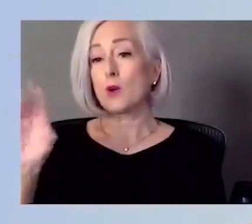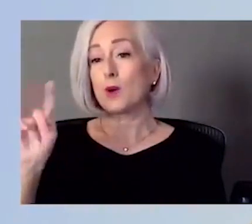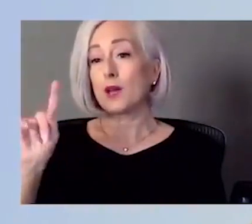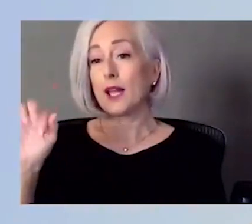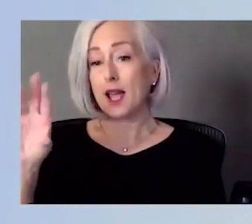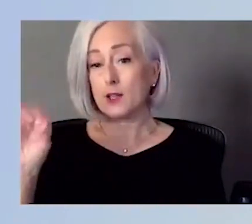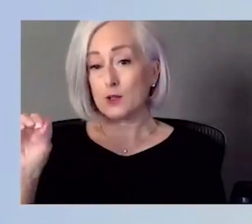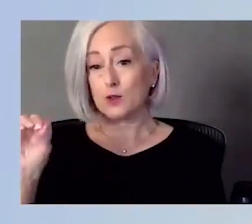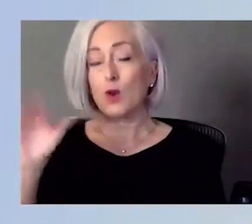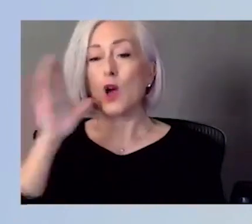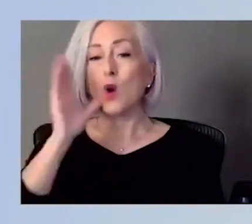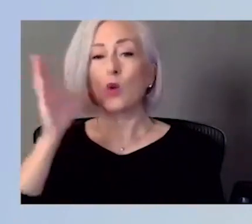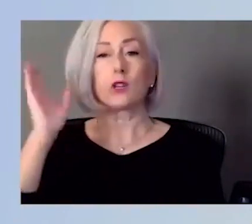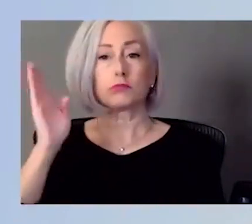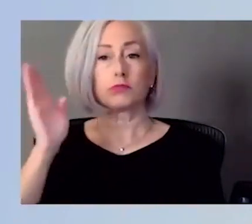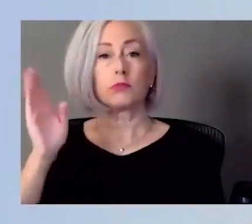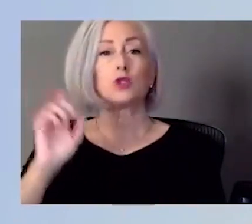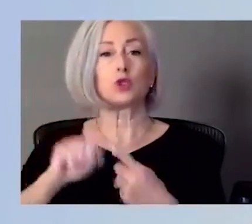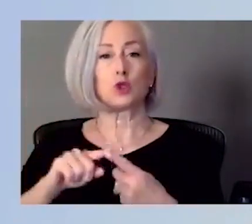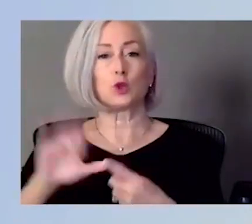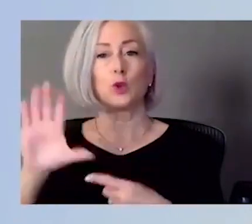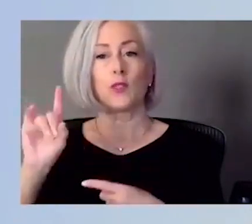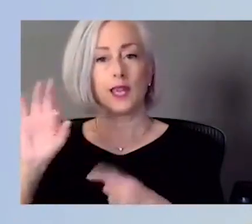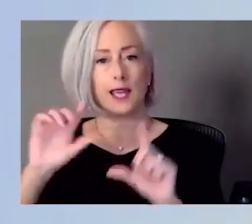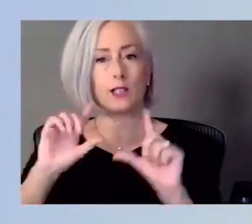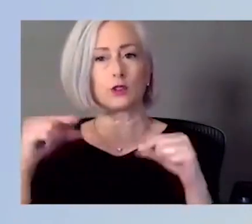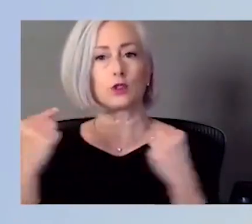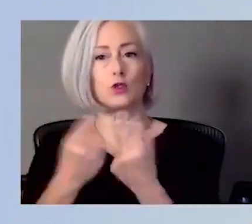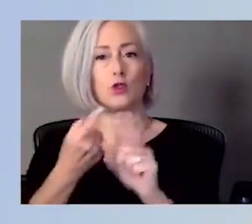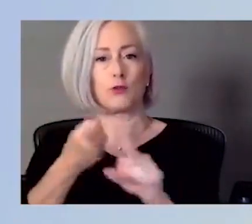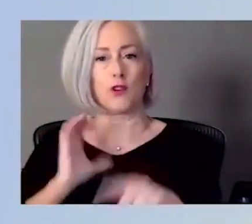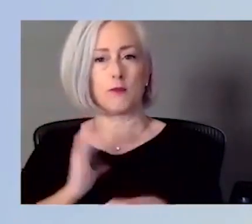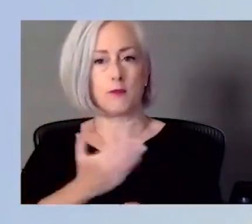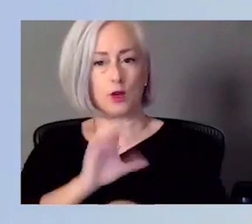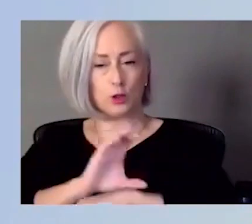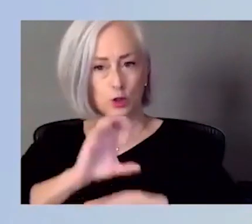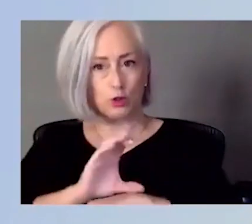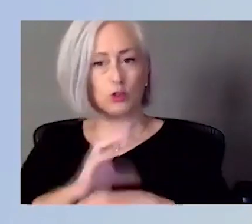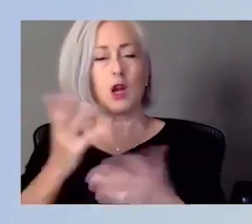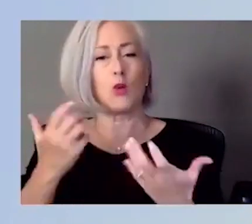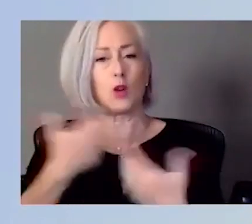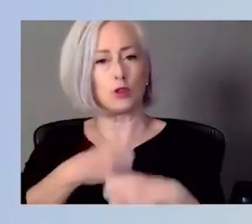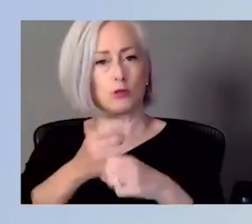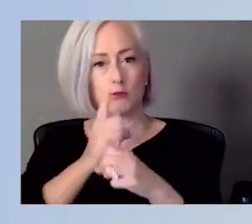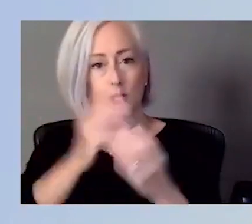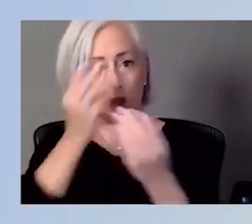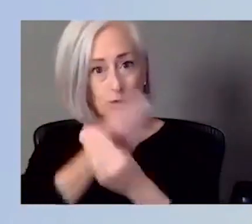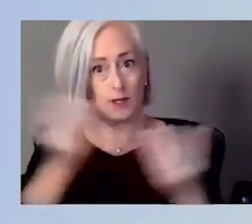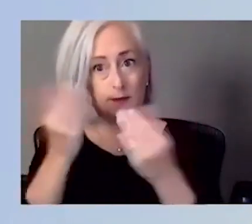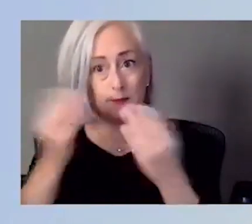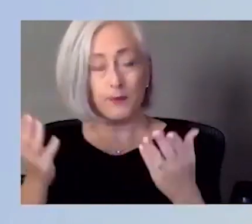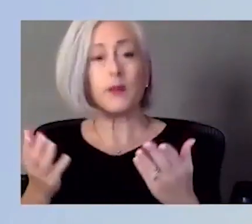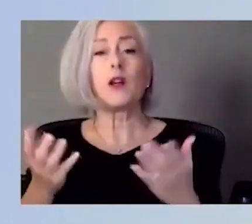to our, our cancer group. And so we want to make sure that we get the information out, that we remove the myths, remove the hysteria,